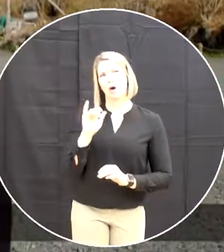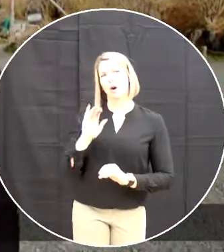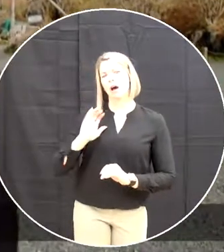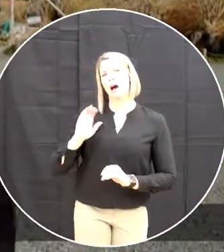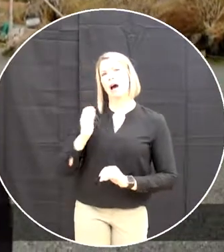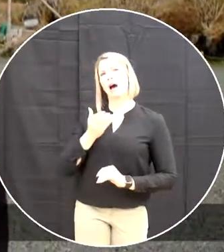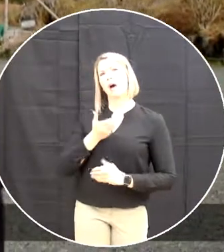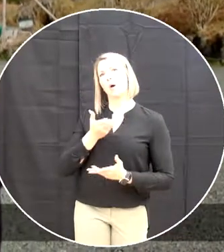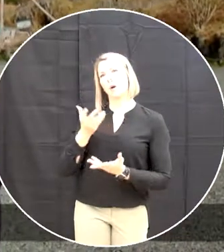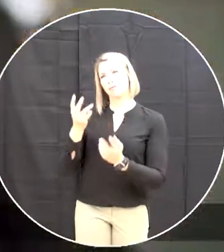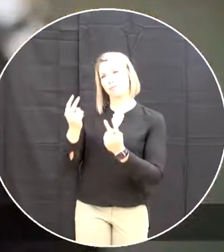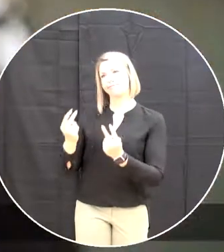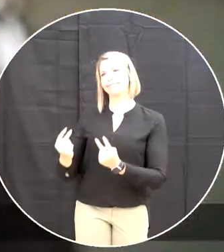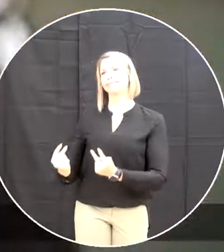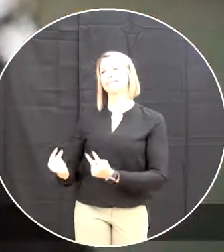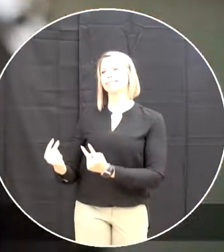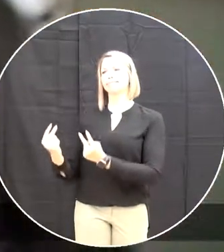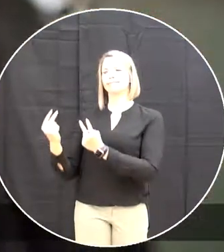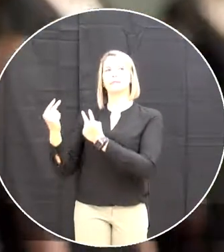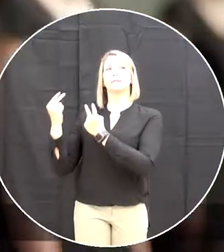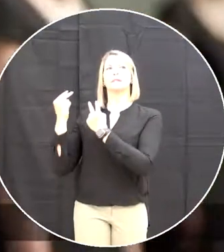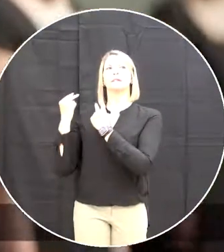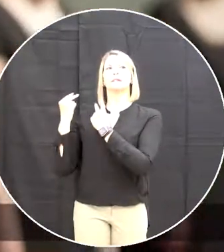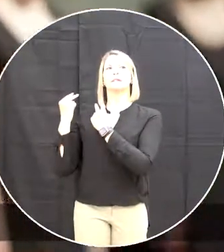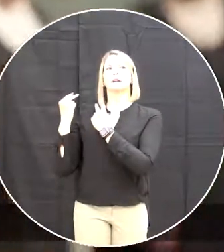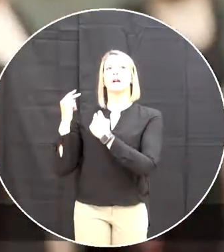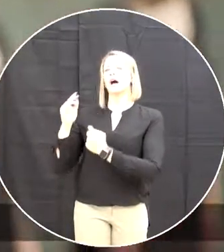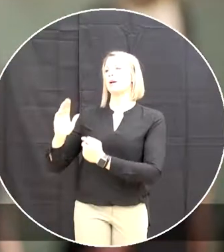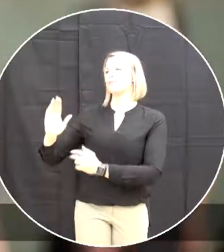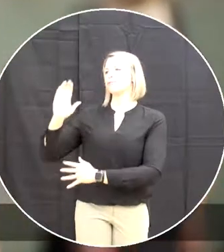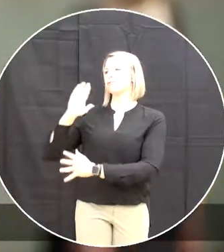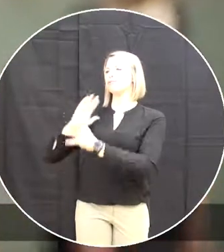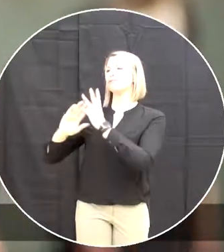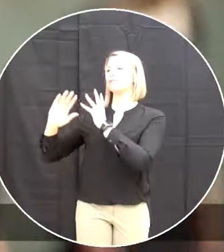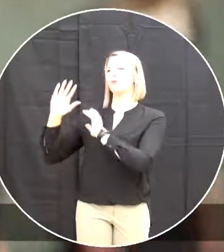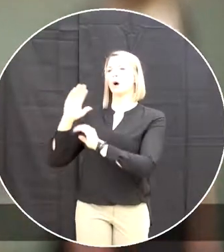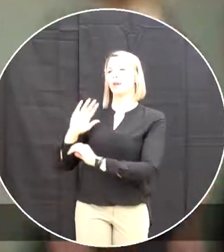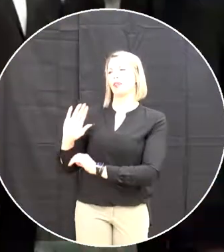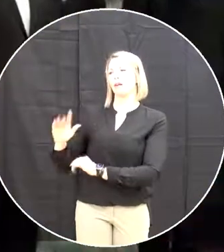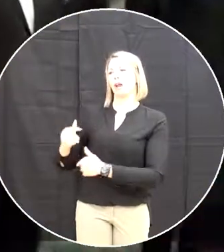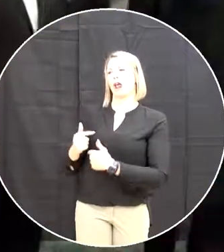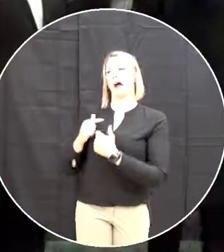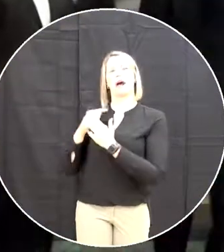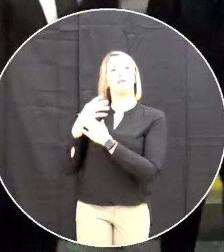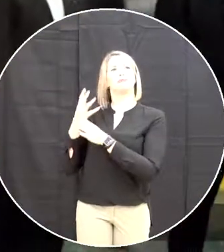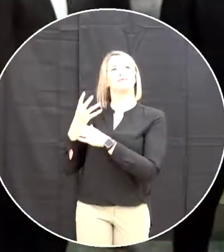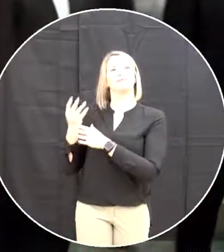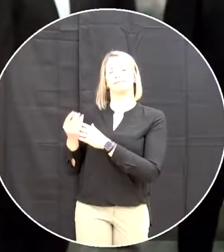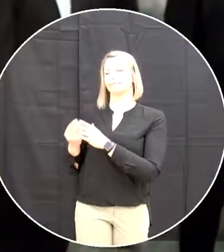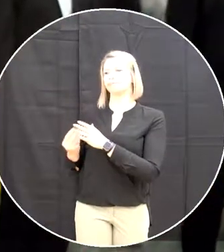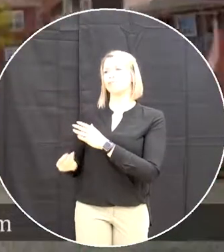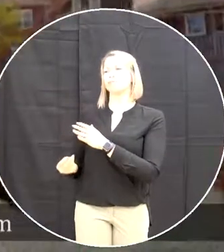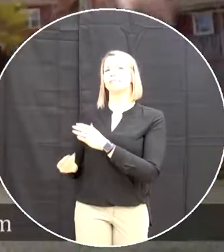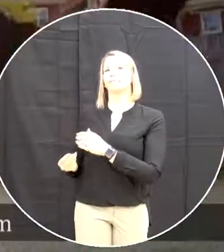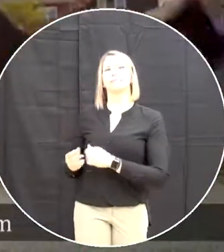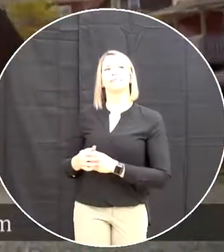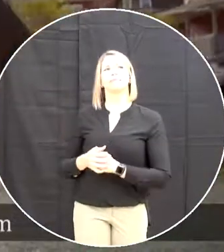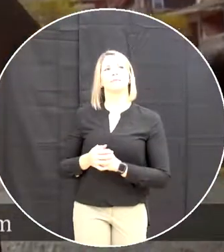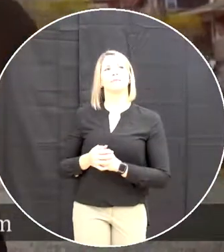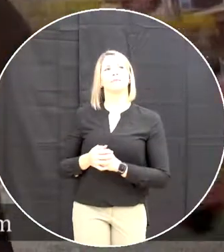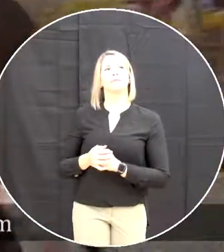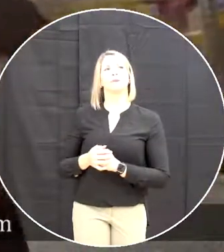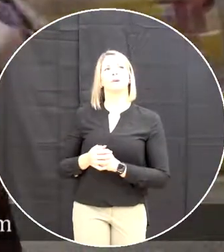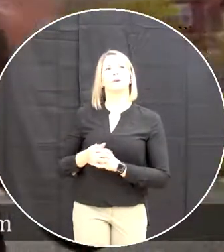thoughts go down To the dear ones that we hide The